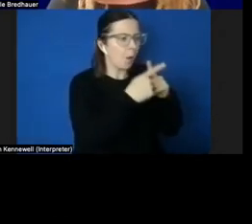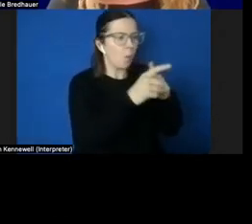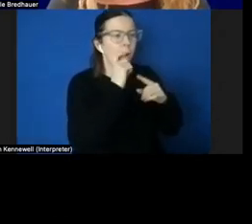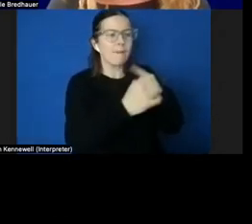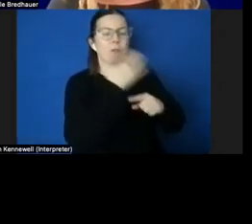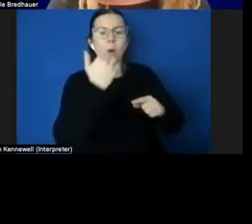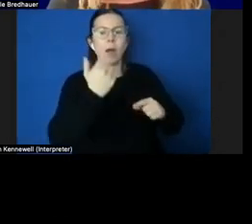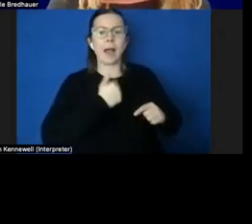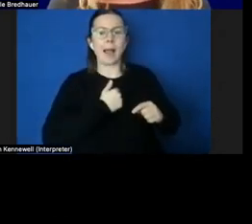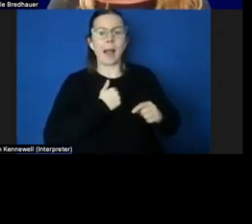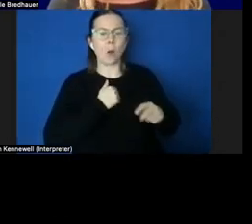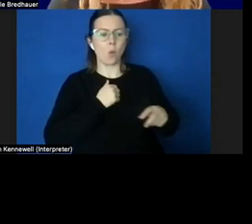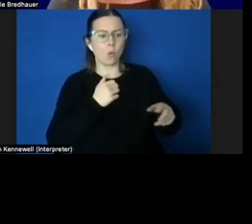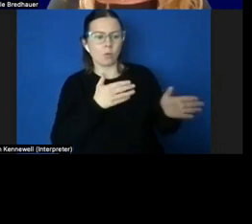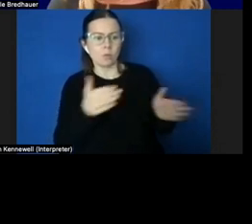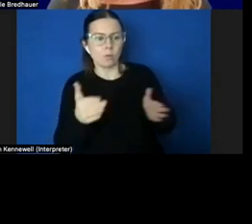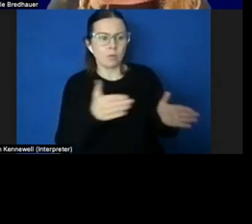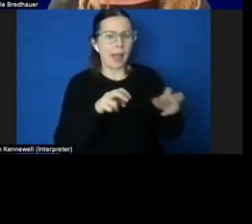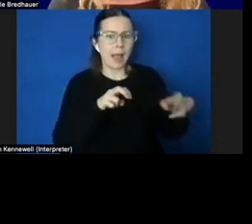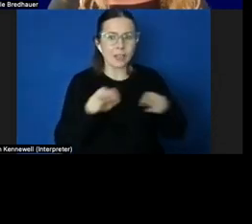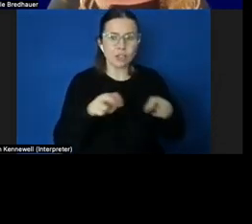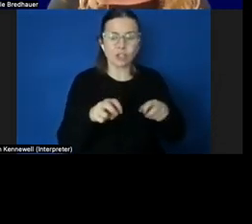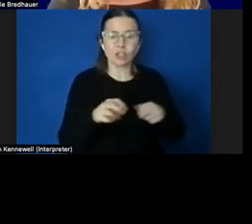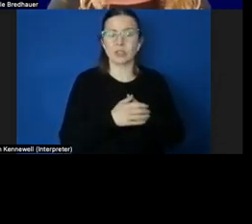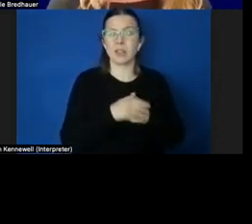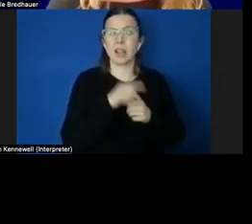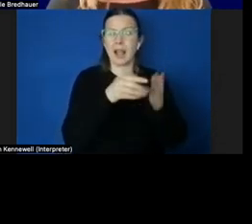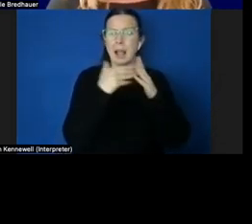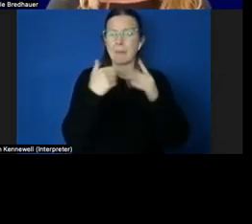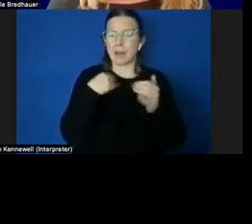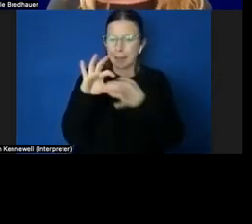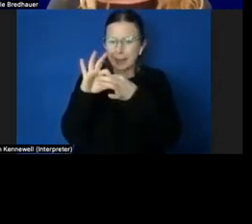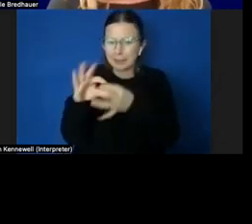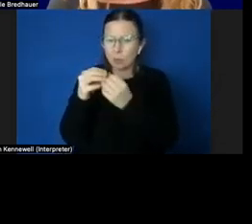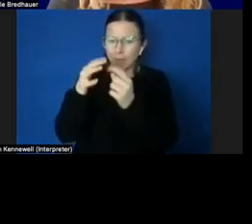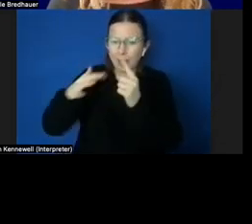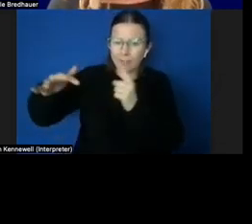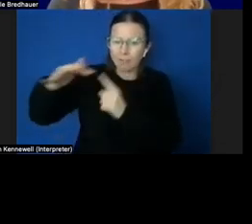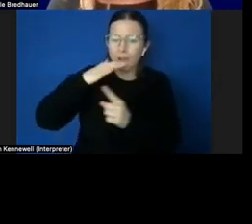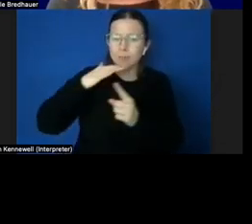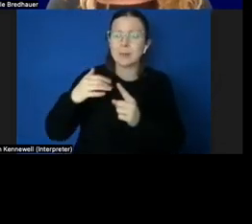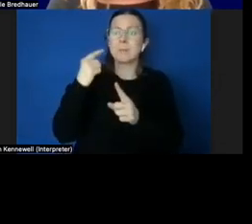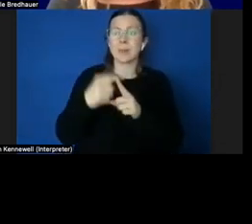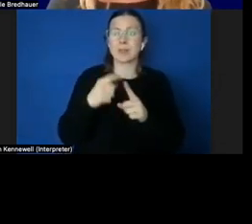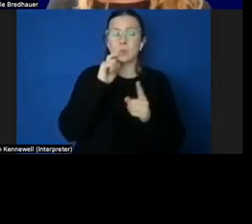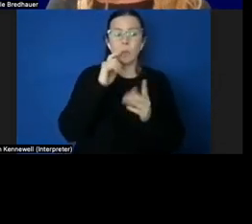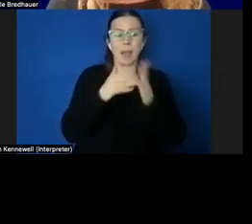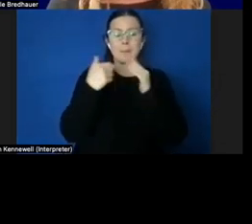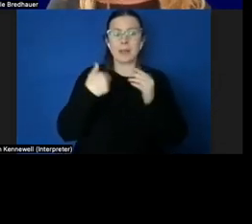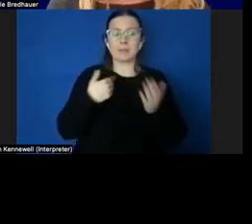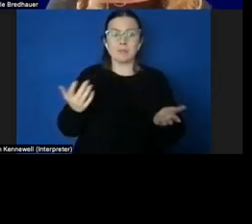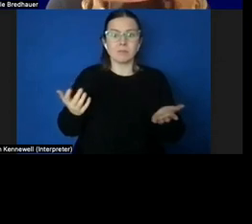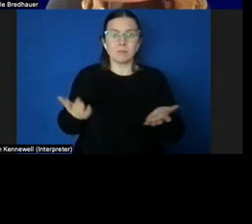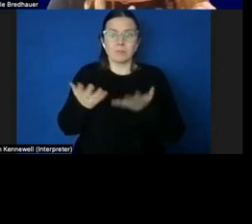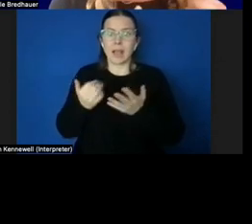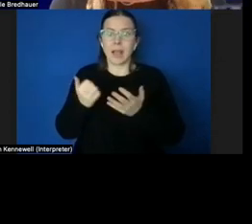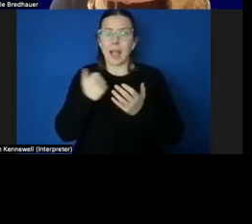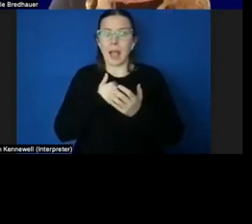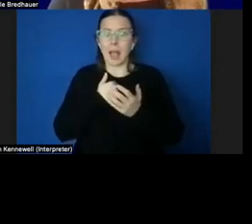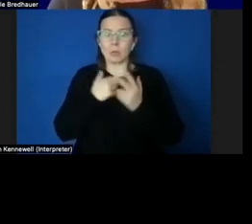Experiences that connect us to our environment supports development in other areas, such as